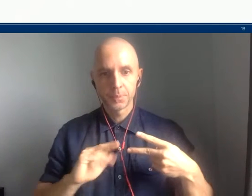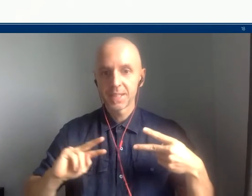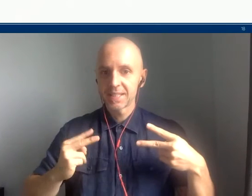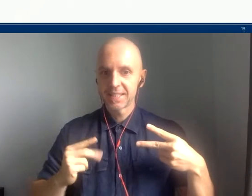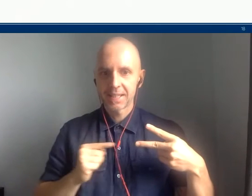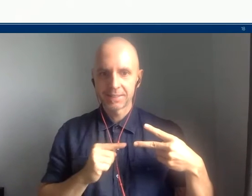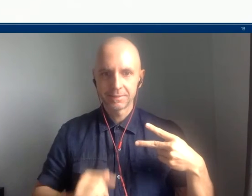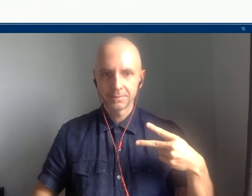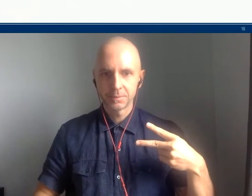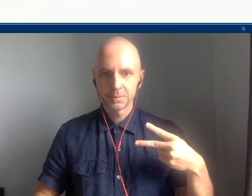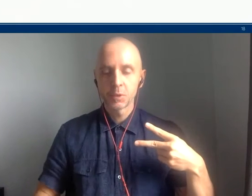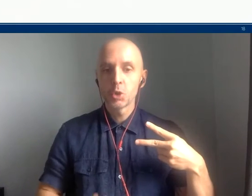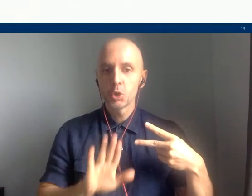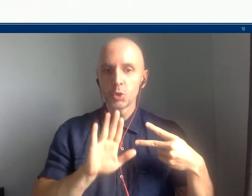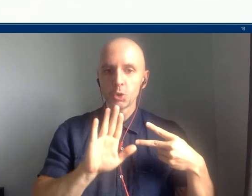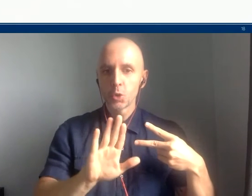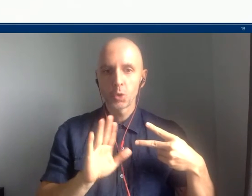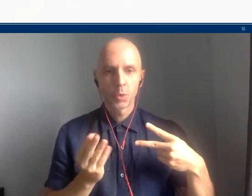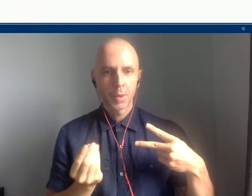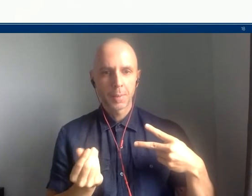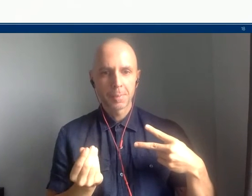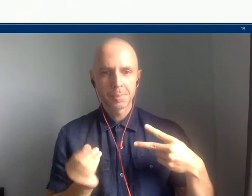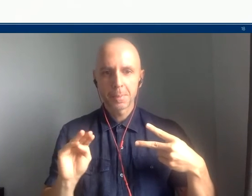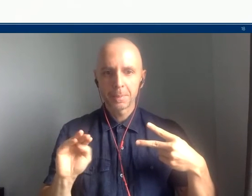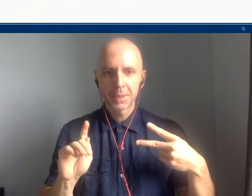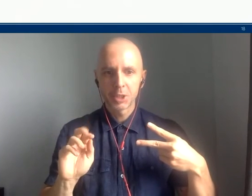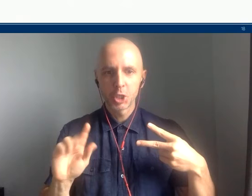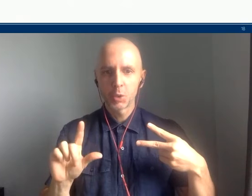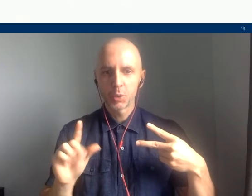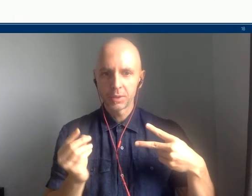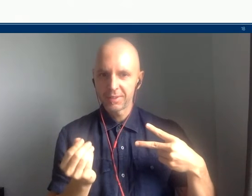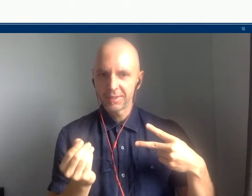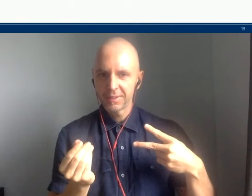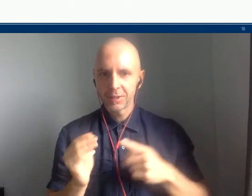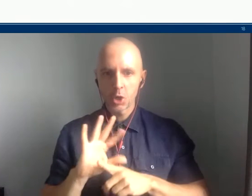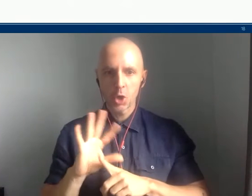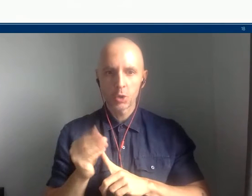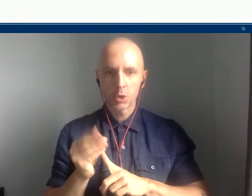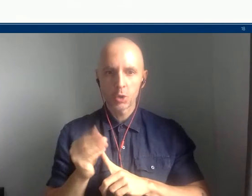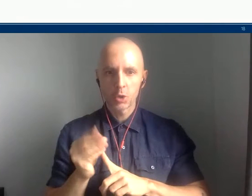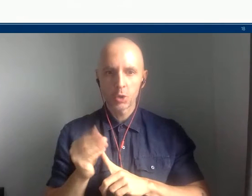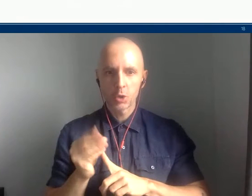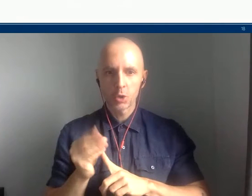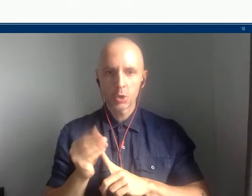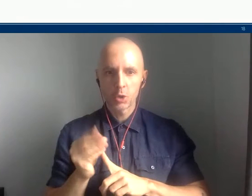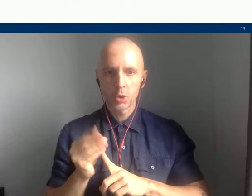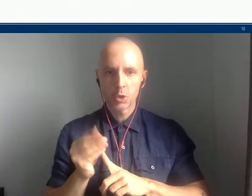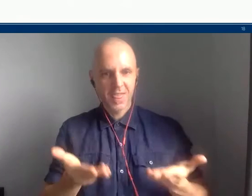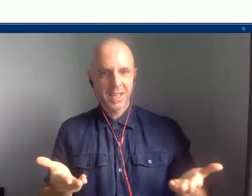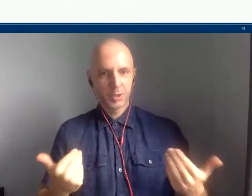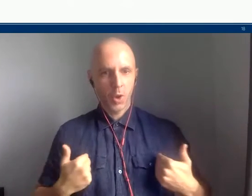in our houses inform future historians? If a